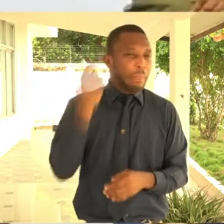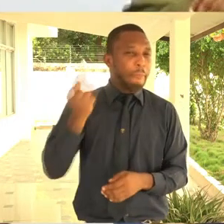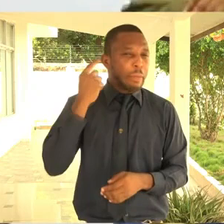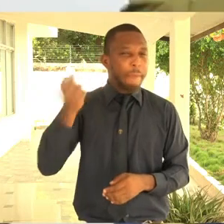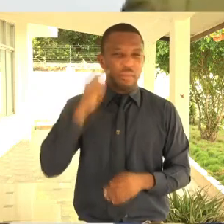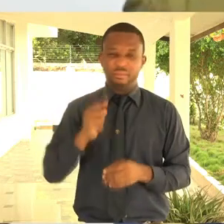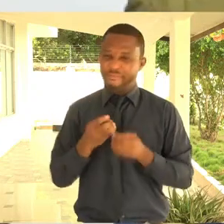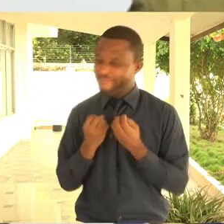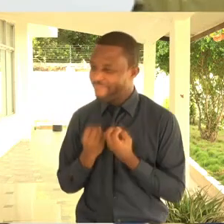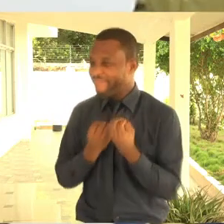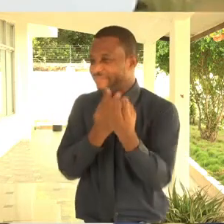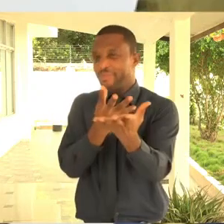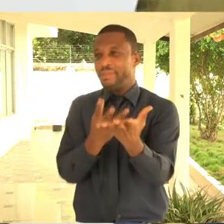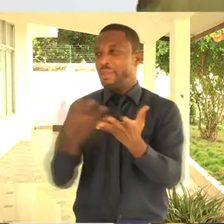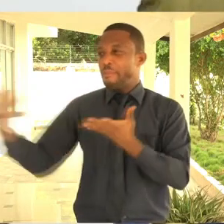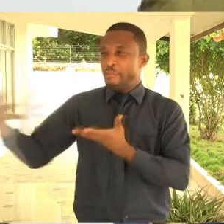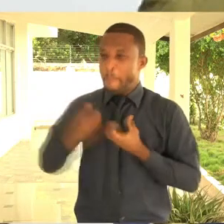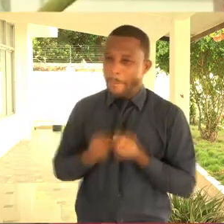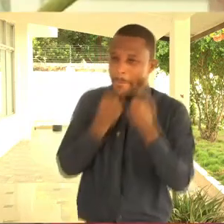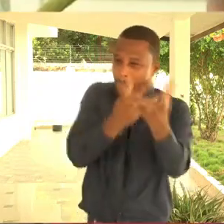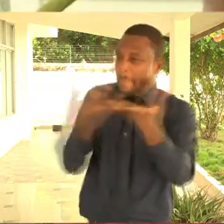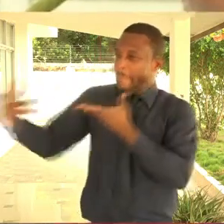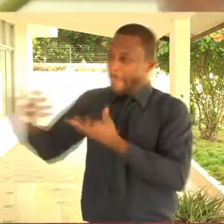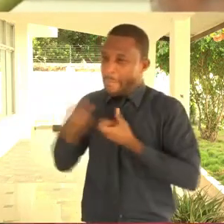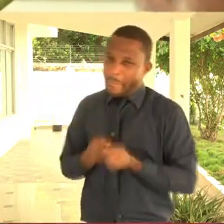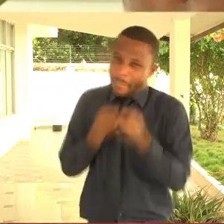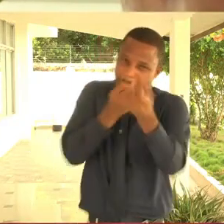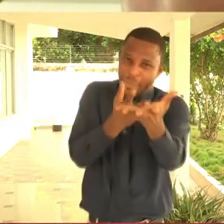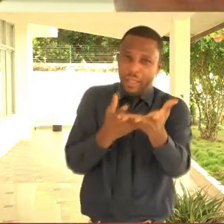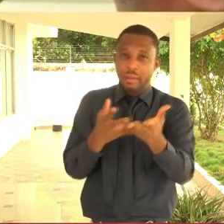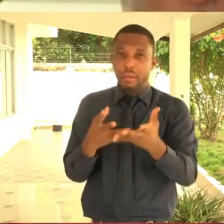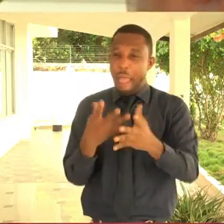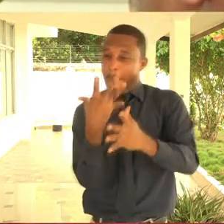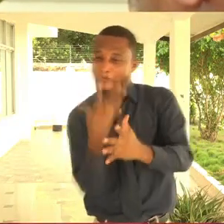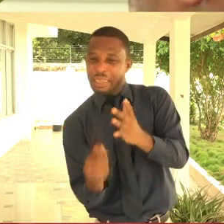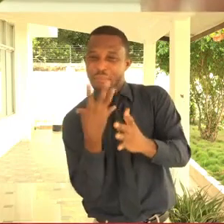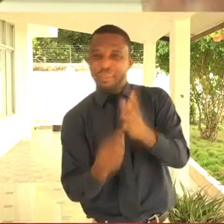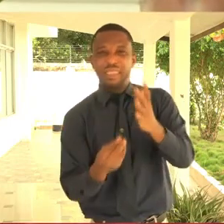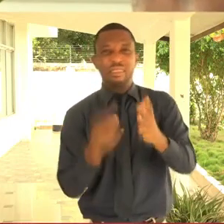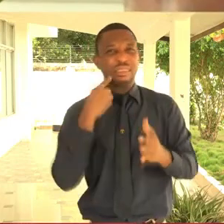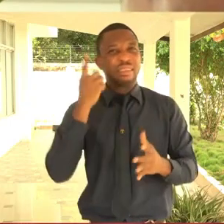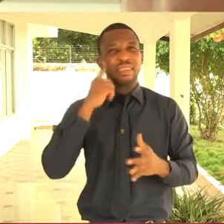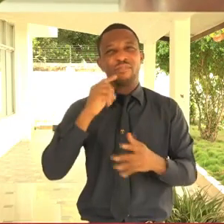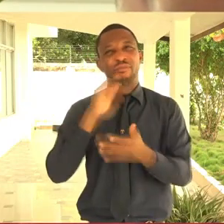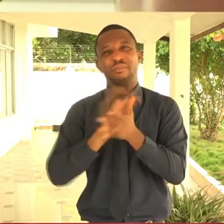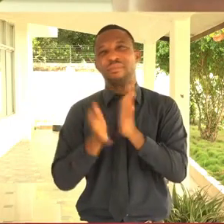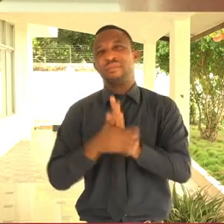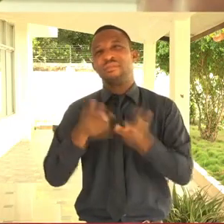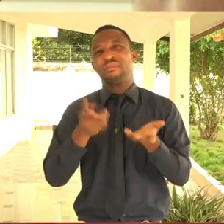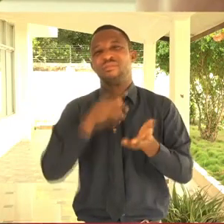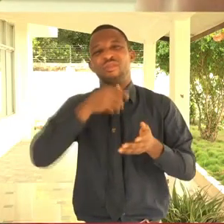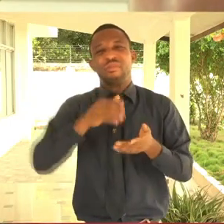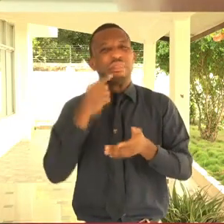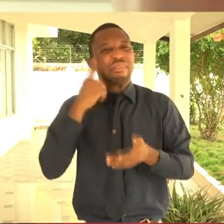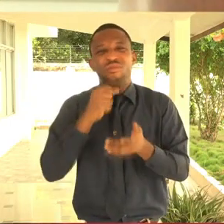everything he was saying so I can also at the same time relay the information quickly to the deaf community. That was so important because